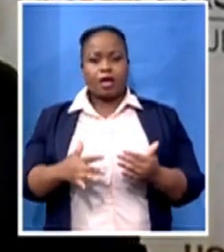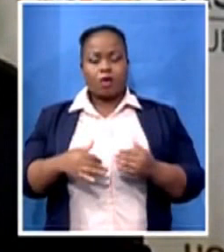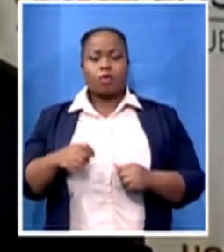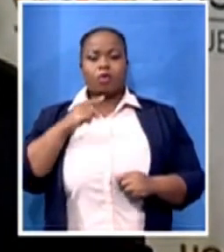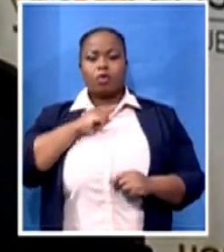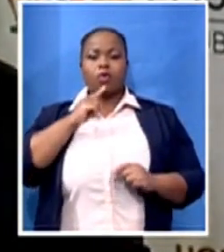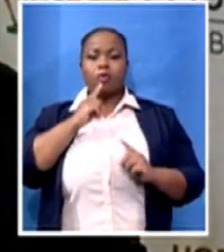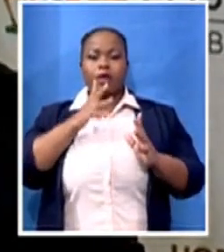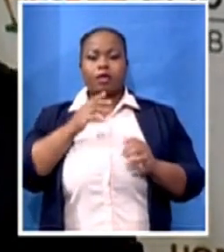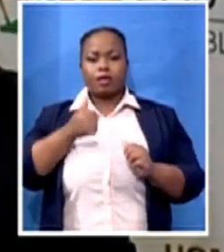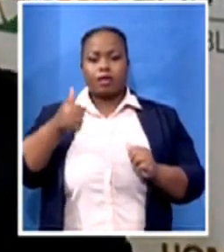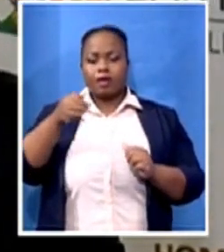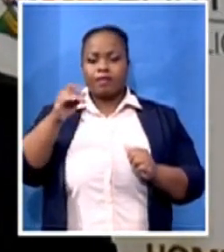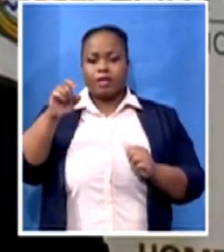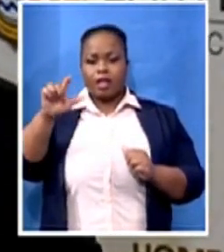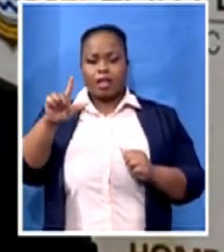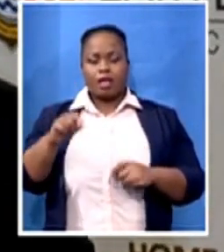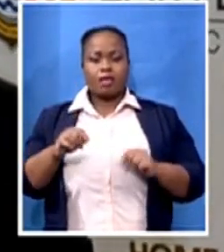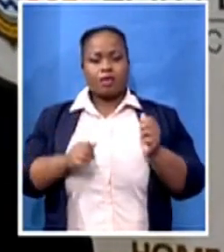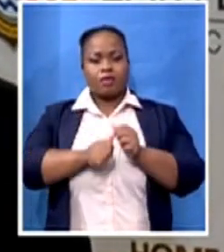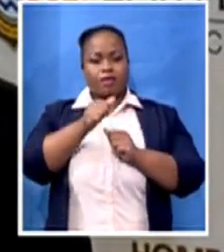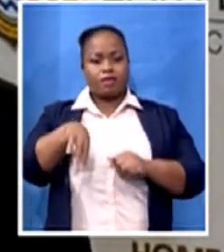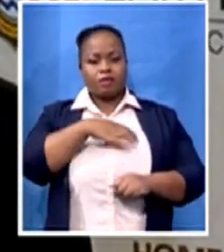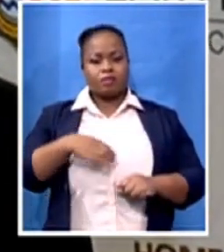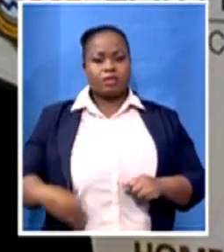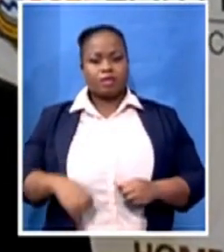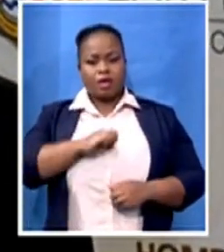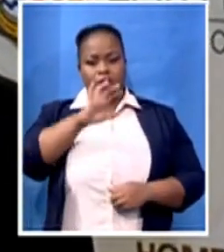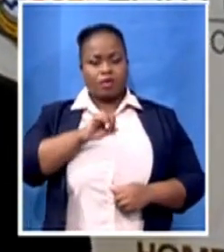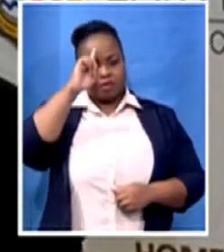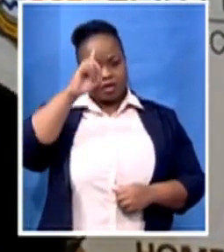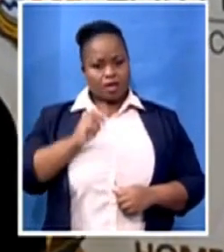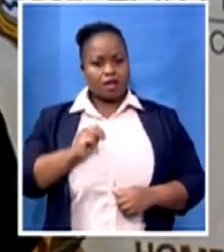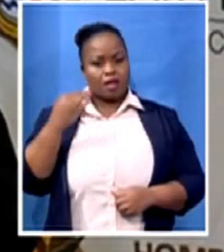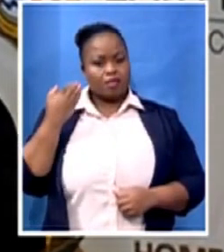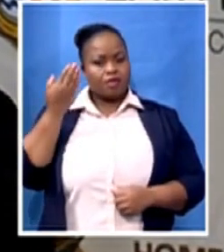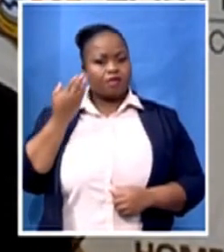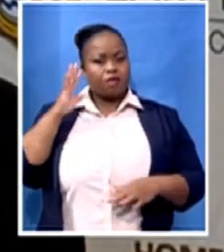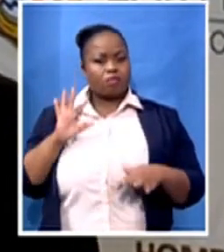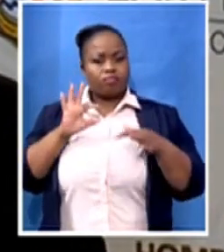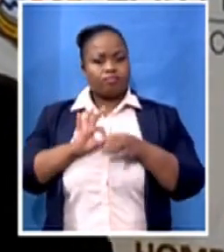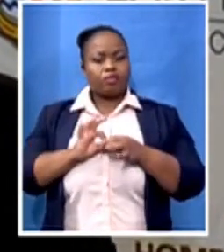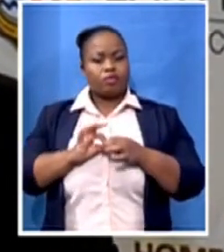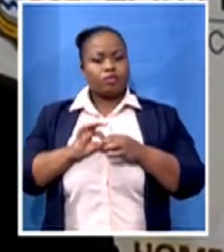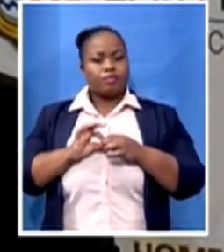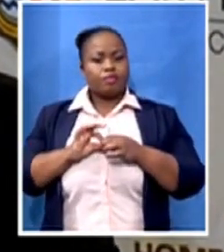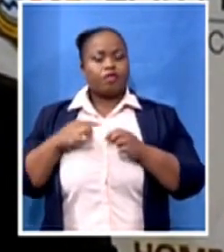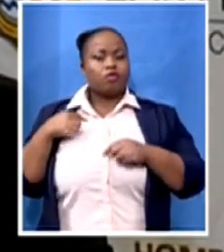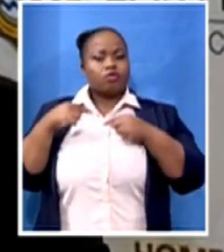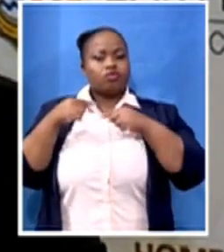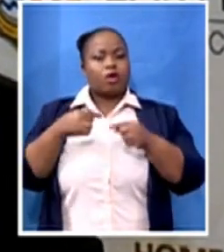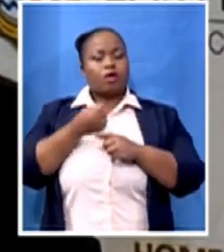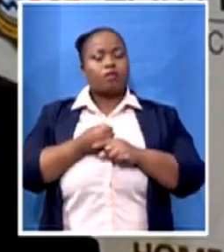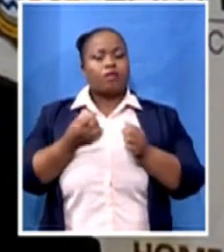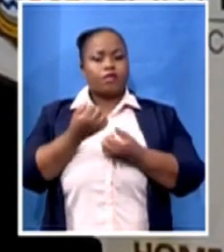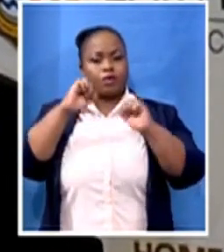President, Nelson Mandela, beyond the struggle for freedom. To improving health care. That's